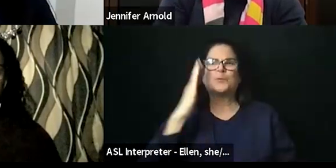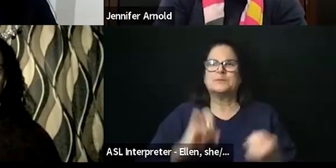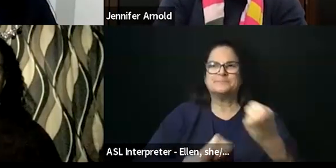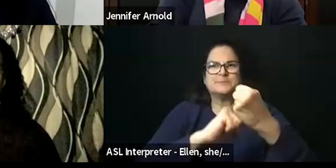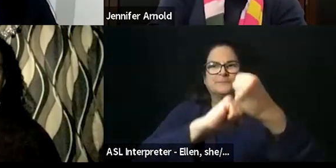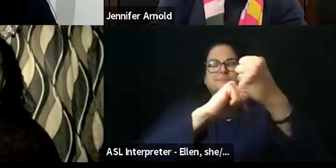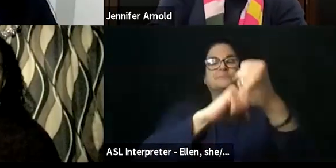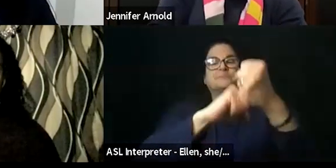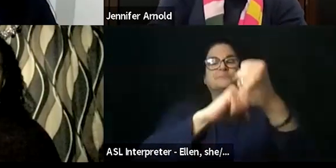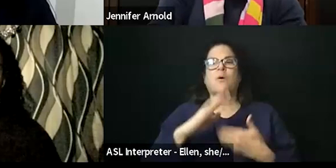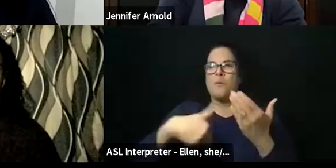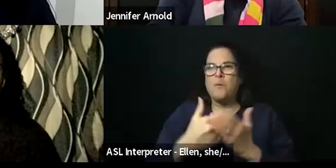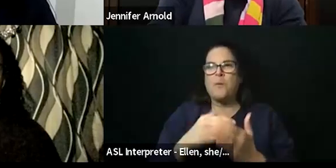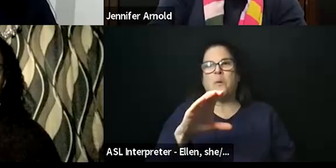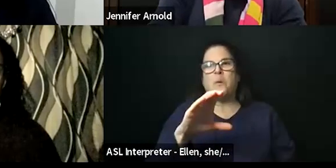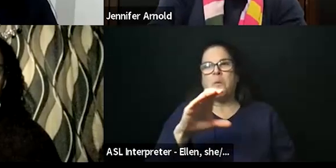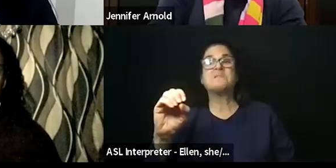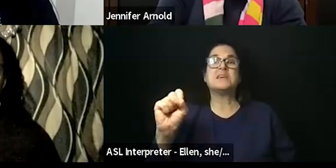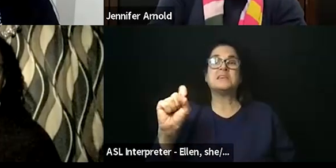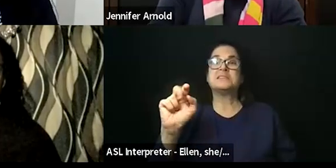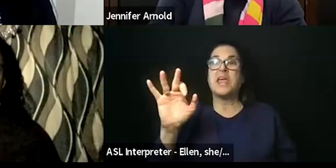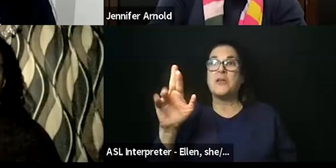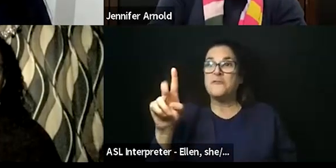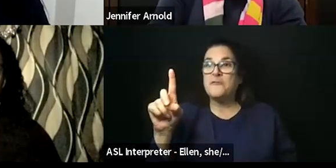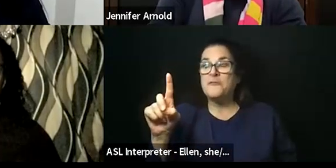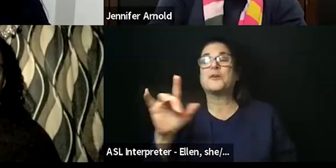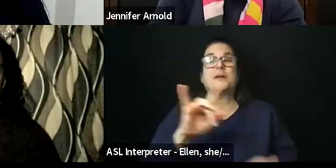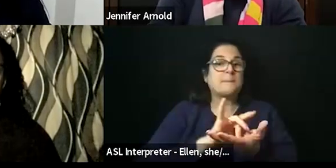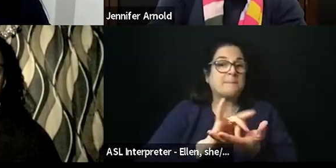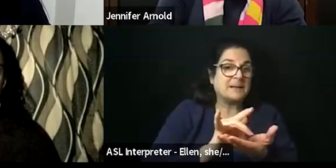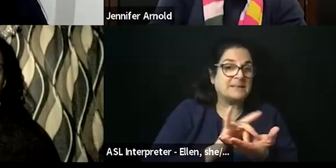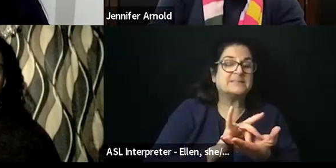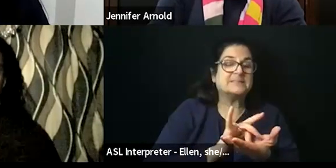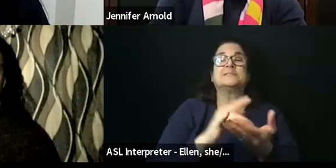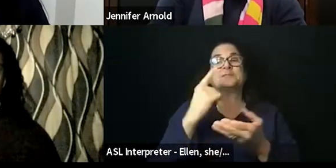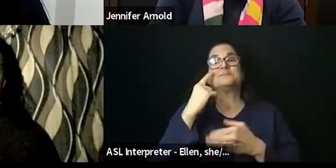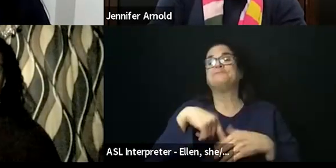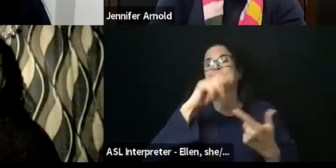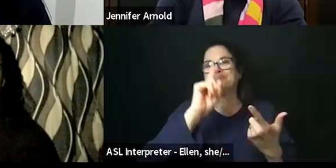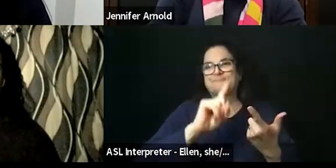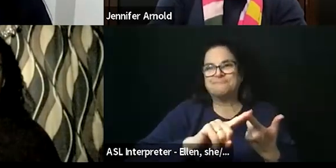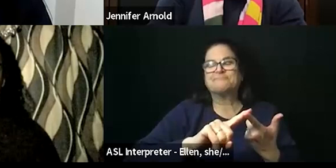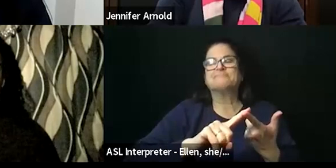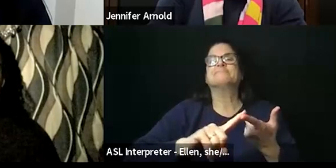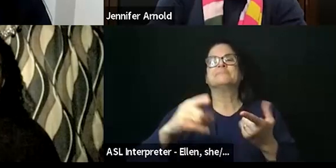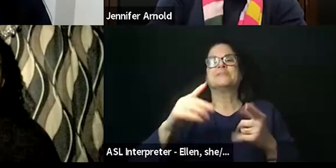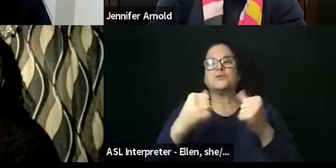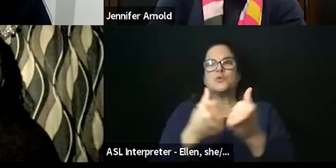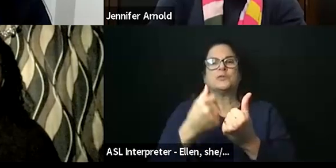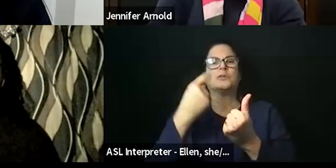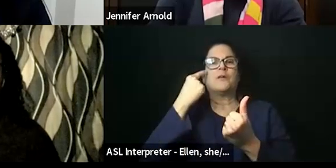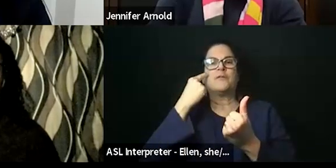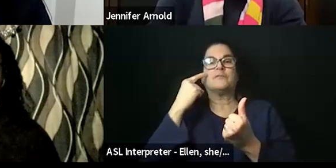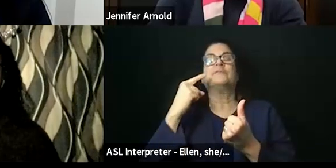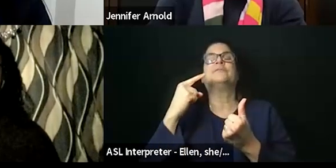-sponsors, Stanford Medicine Alliance for Disability Inclusion and Equity, the Association for Medical Professionals with Hearing Loss,